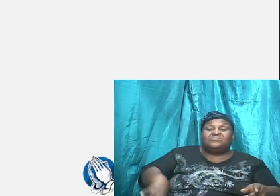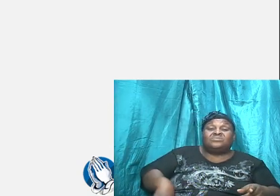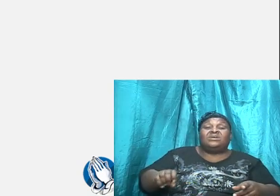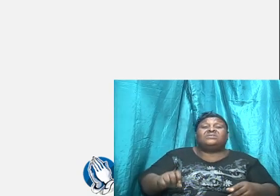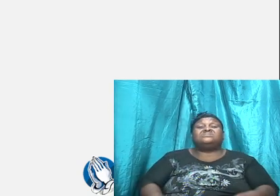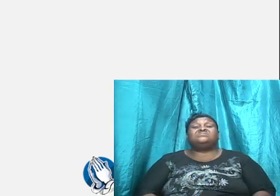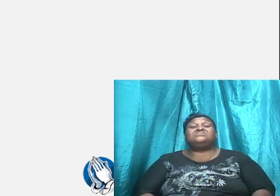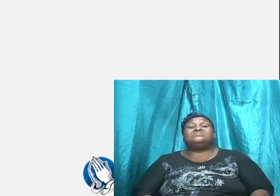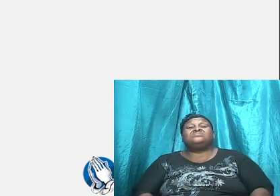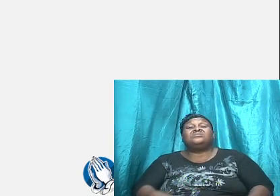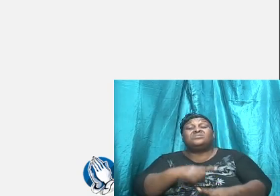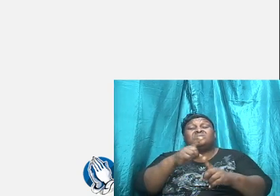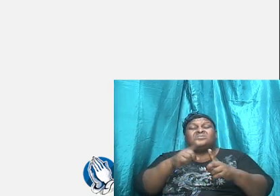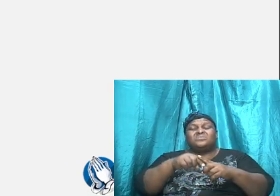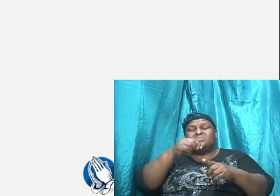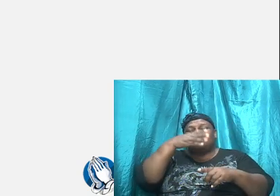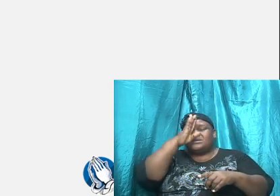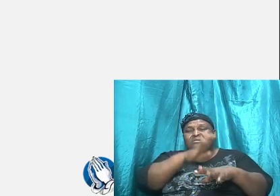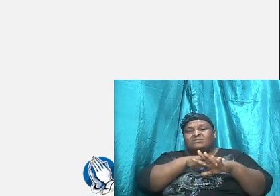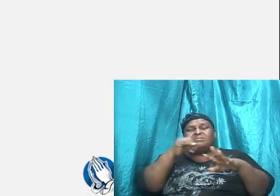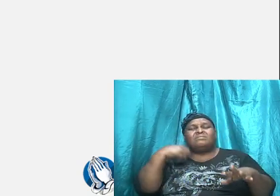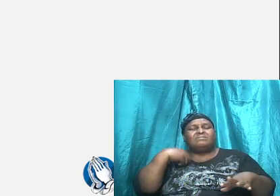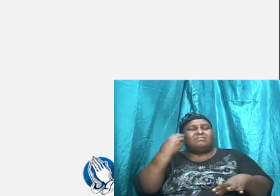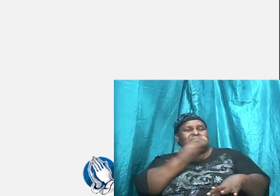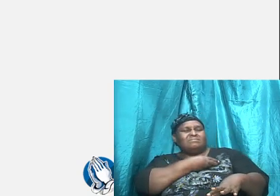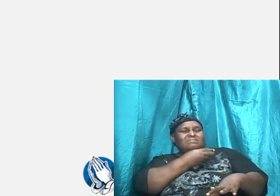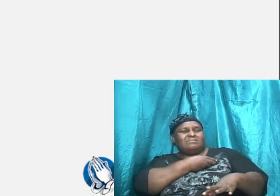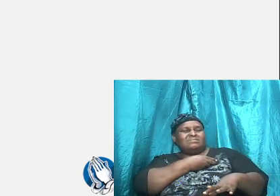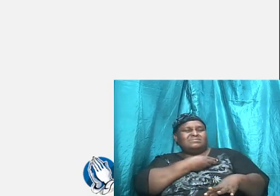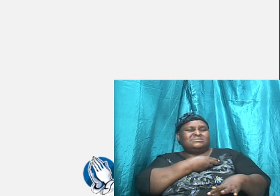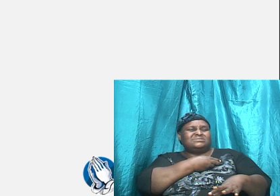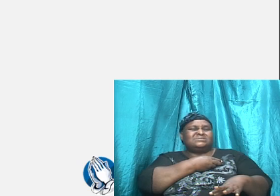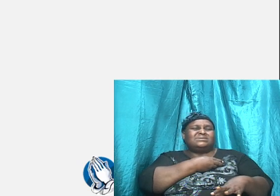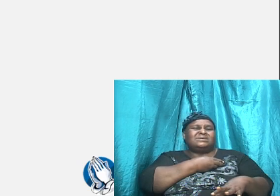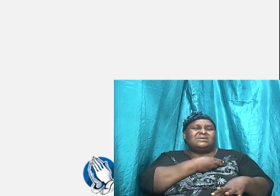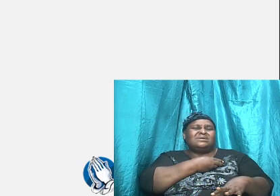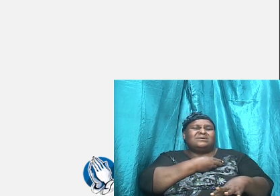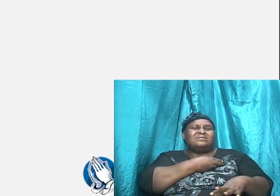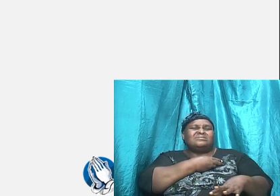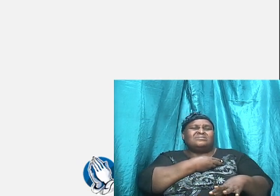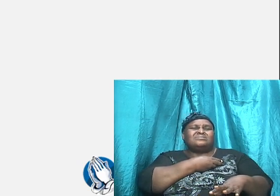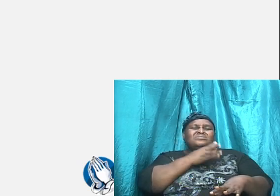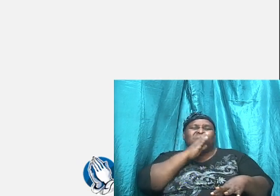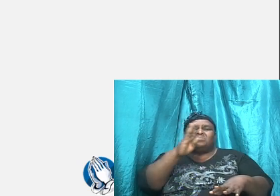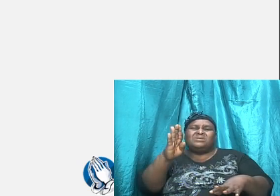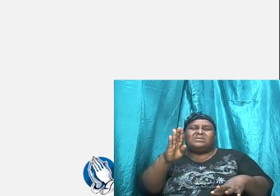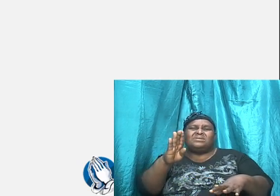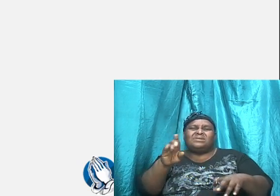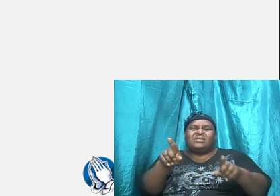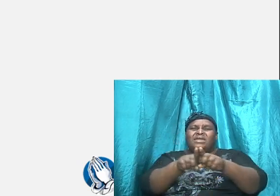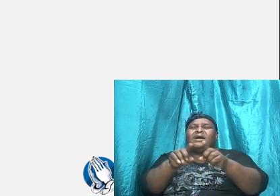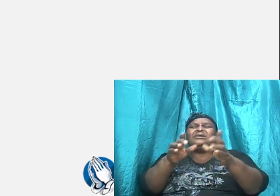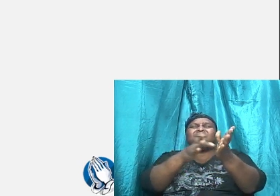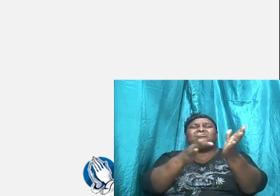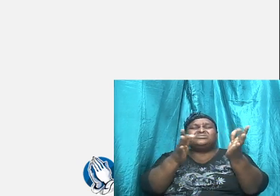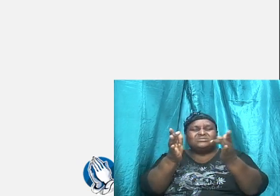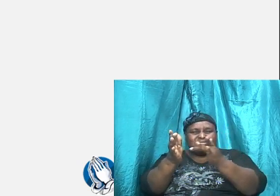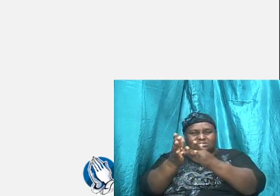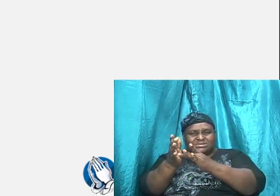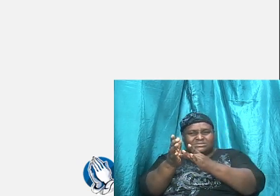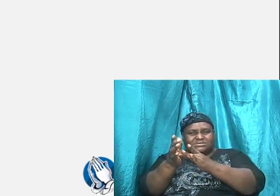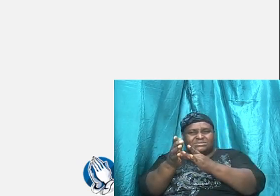he predestinates us to be conformed unto the image of his son, and he